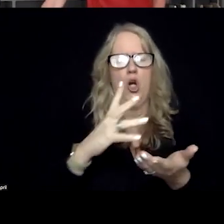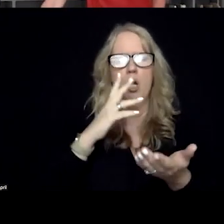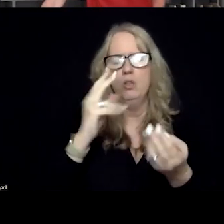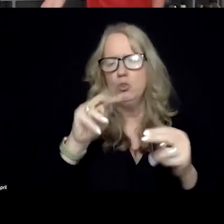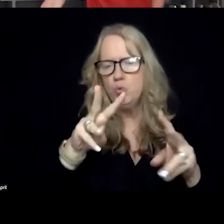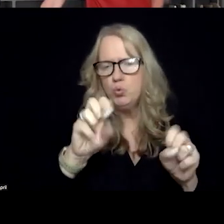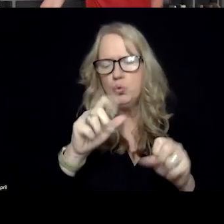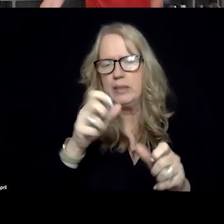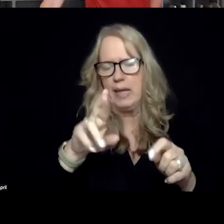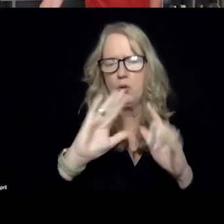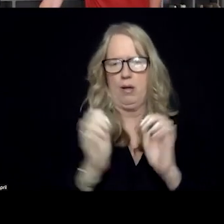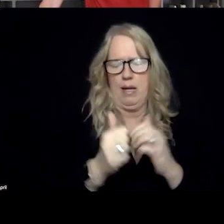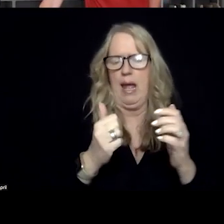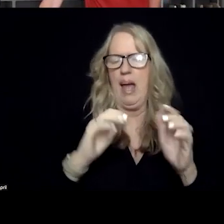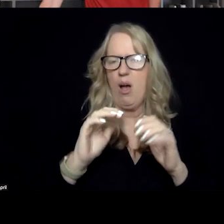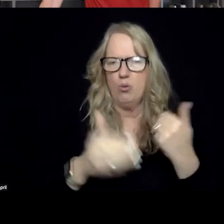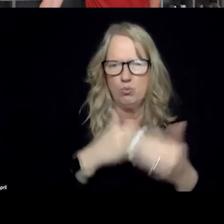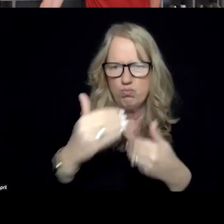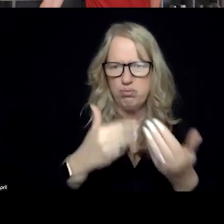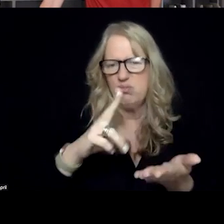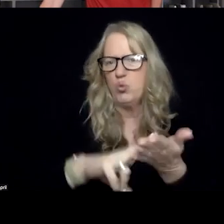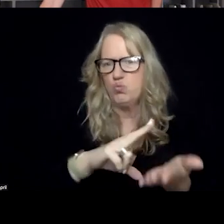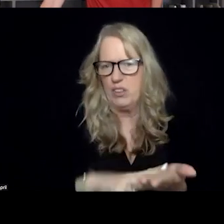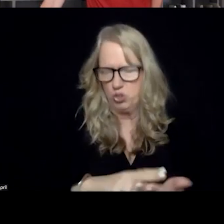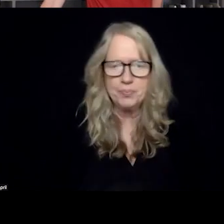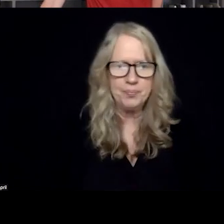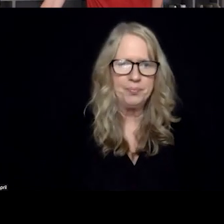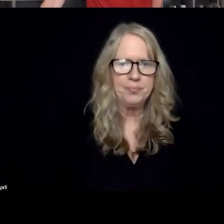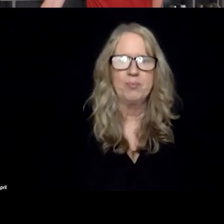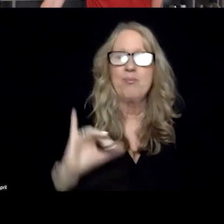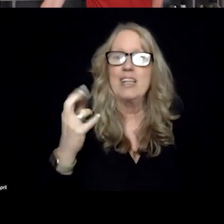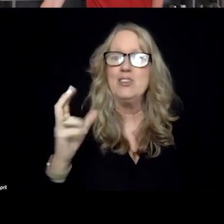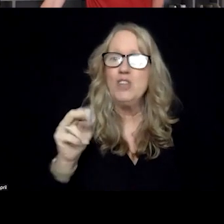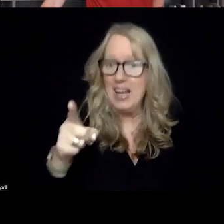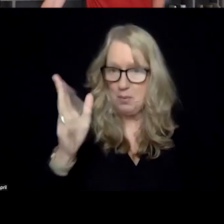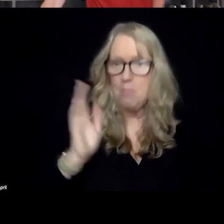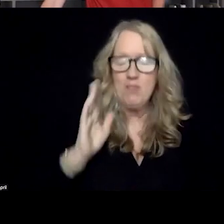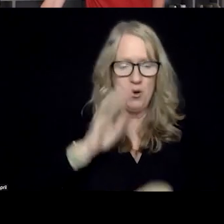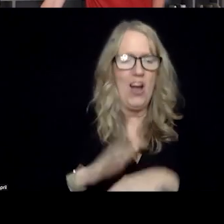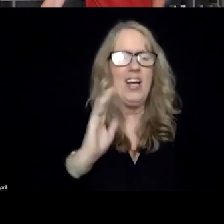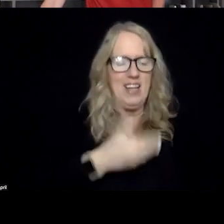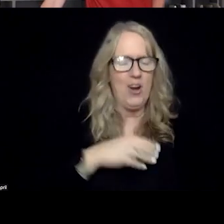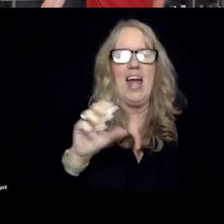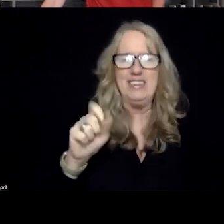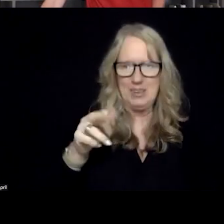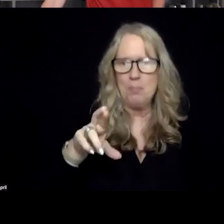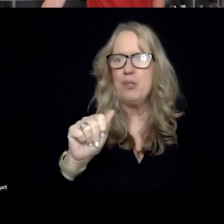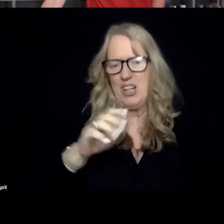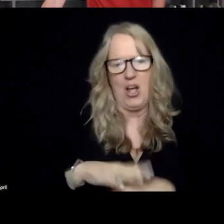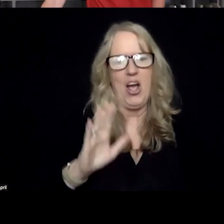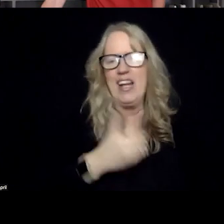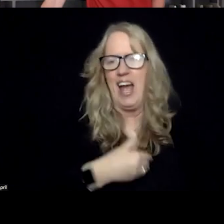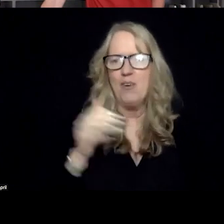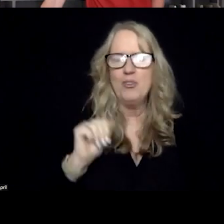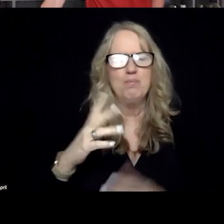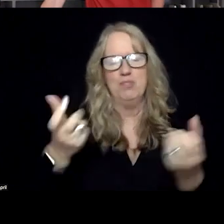registering through our new process. Jen has been on the show before. Sabrina's been on the show before. We've had over 400